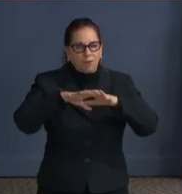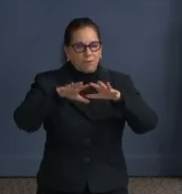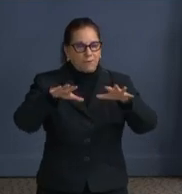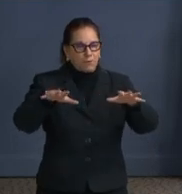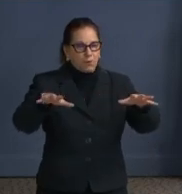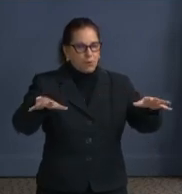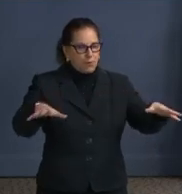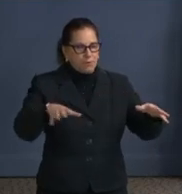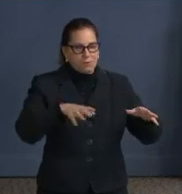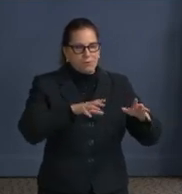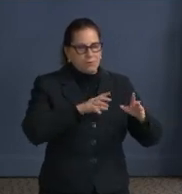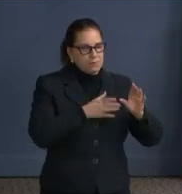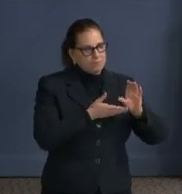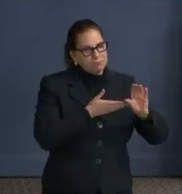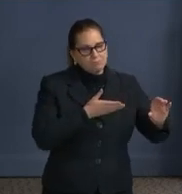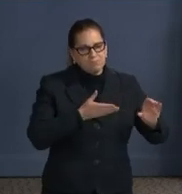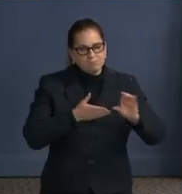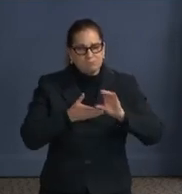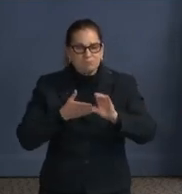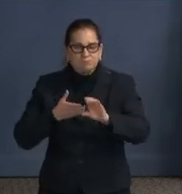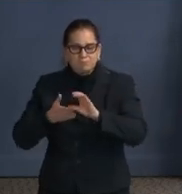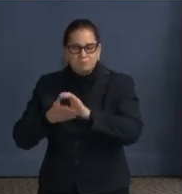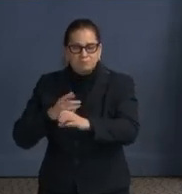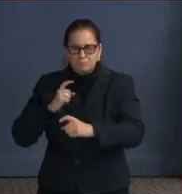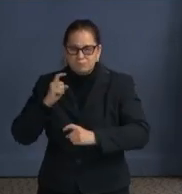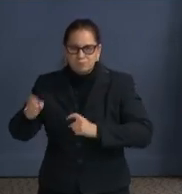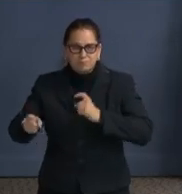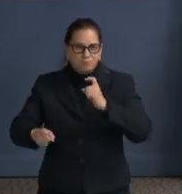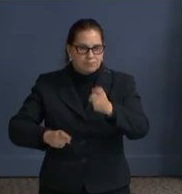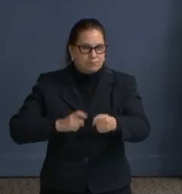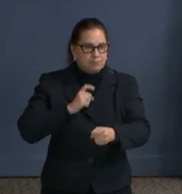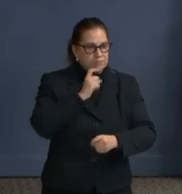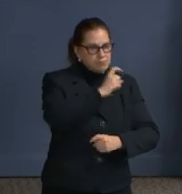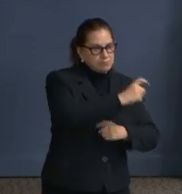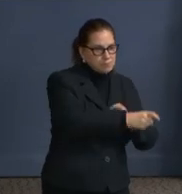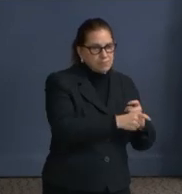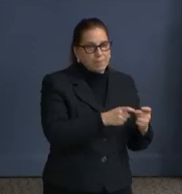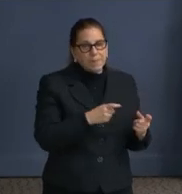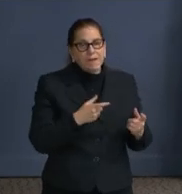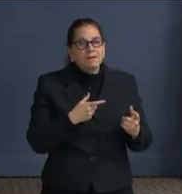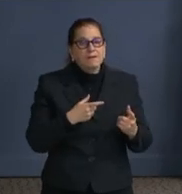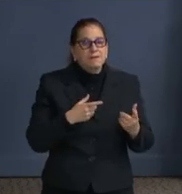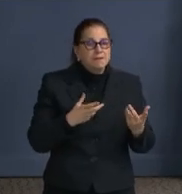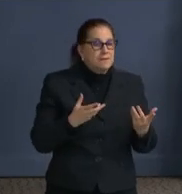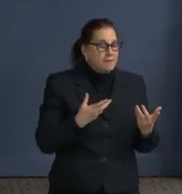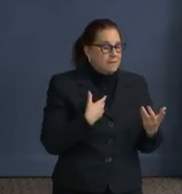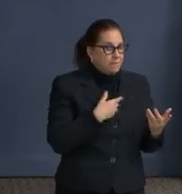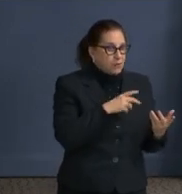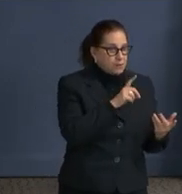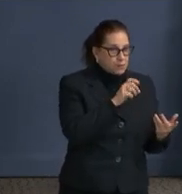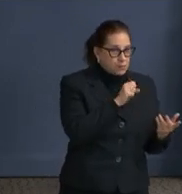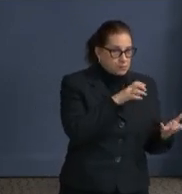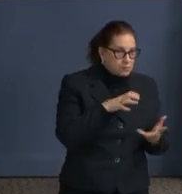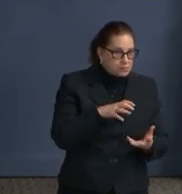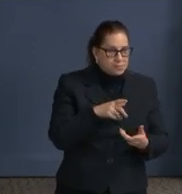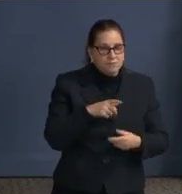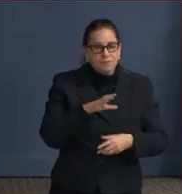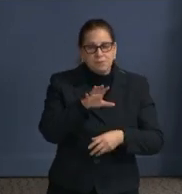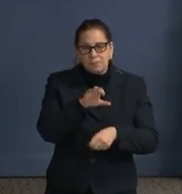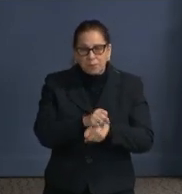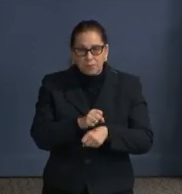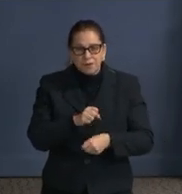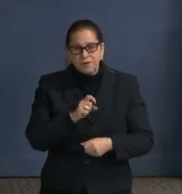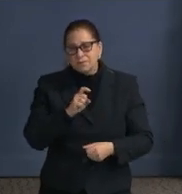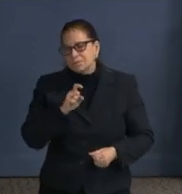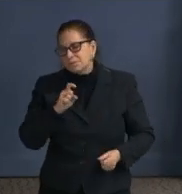So we have a process of how we allocate appointments and we have a process of how we allocate vaccine. Both should be equitable.